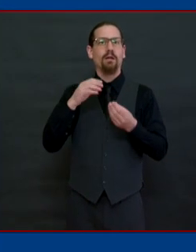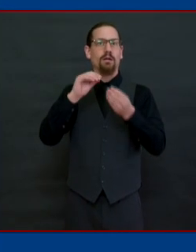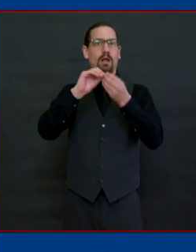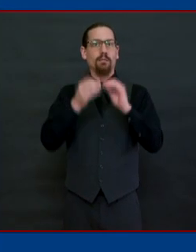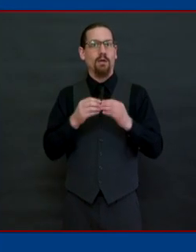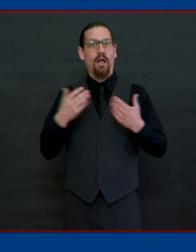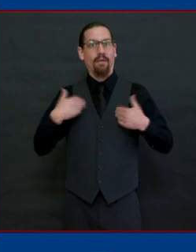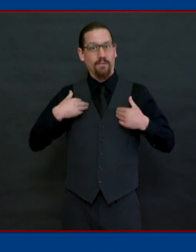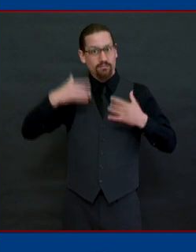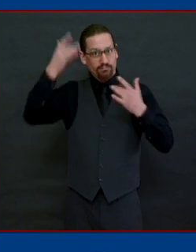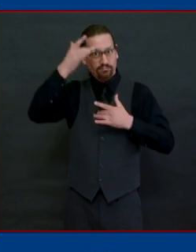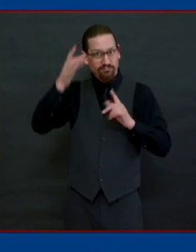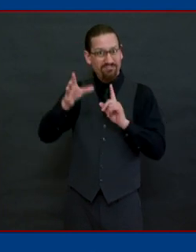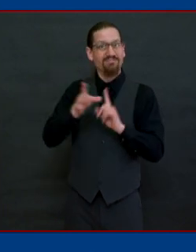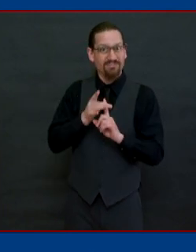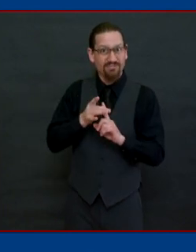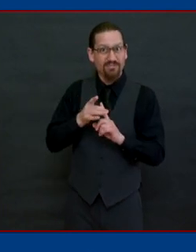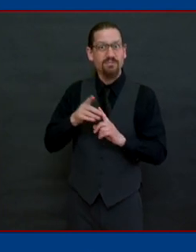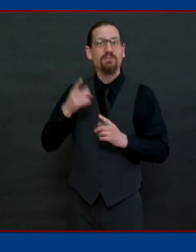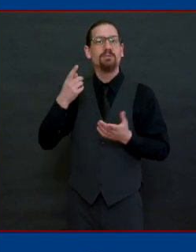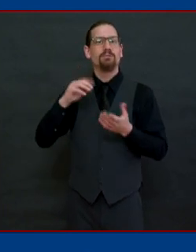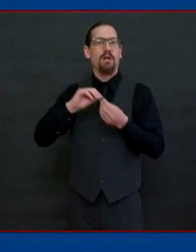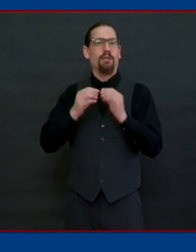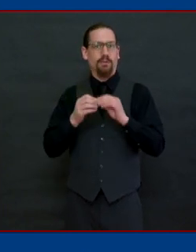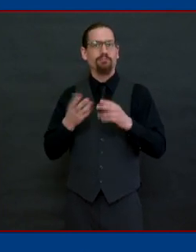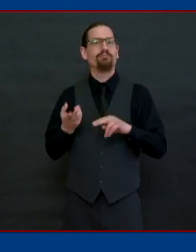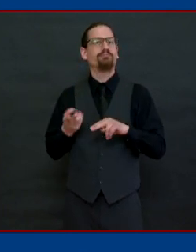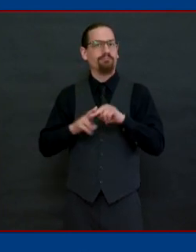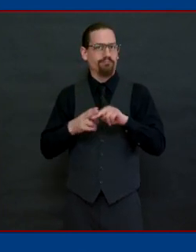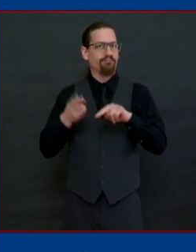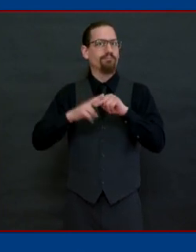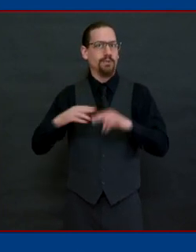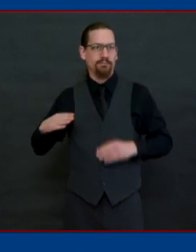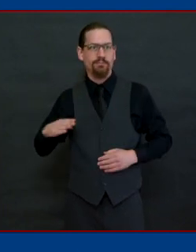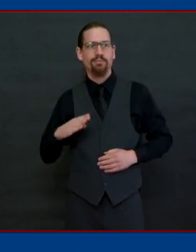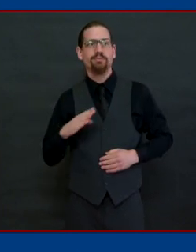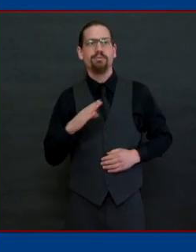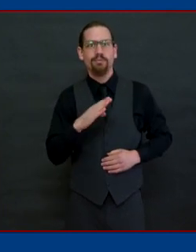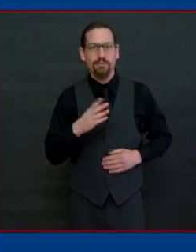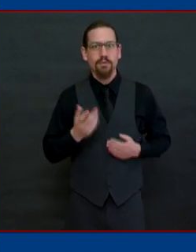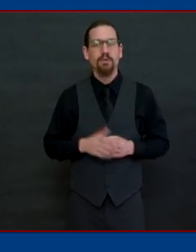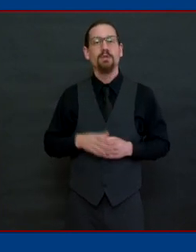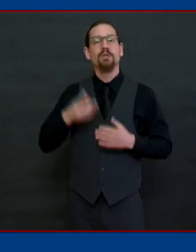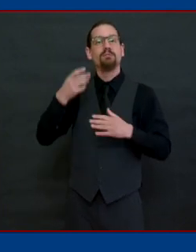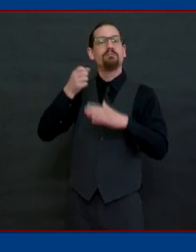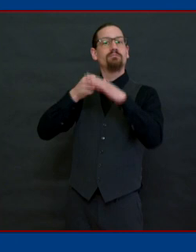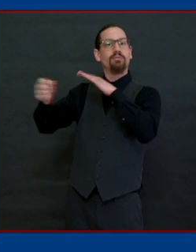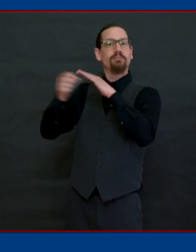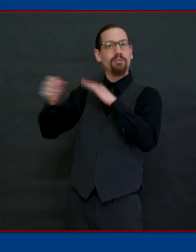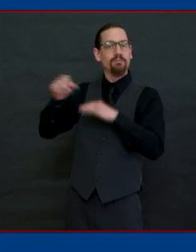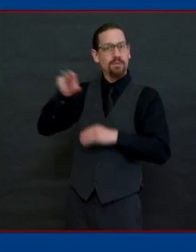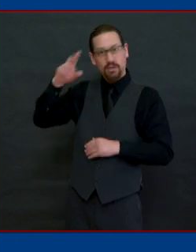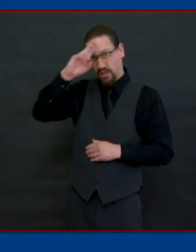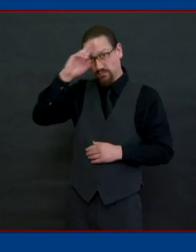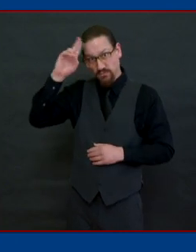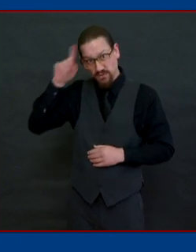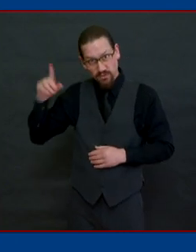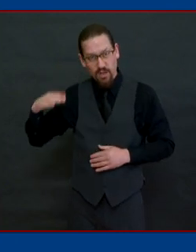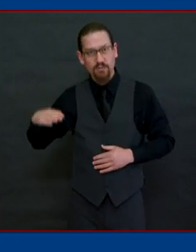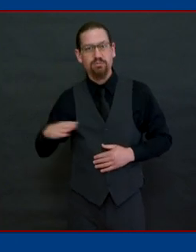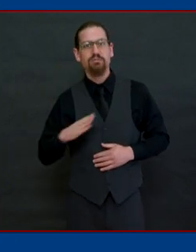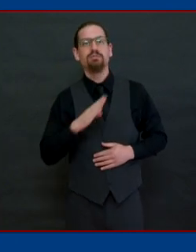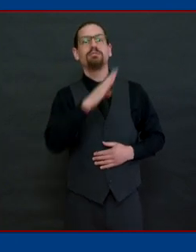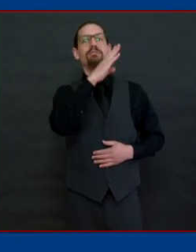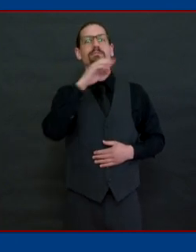and the number of hospitalizations so we're still ascending towards the peak which we